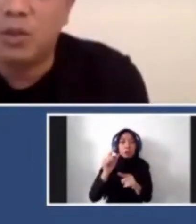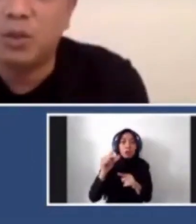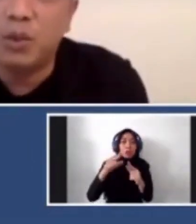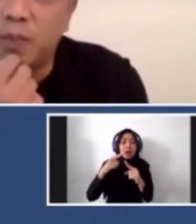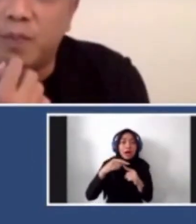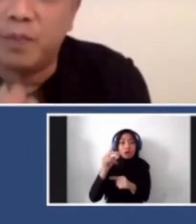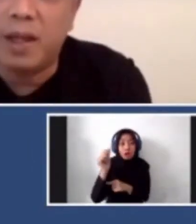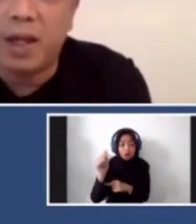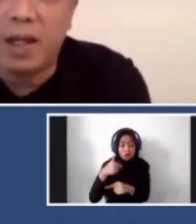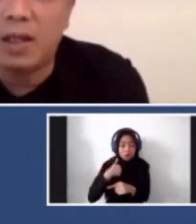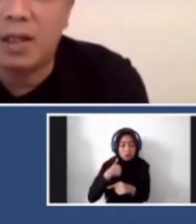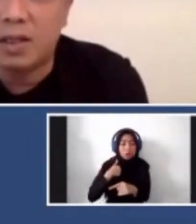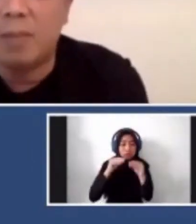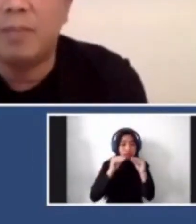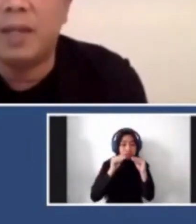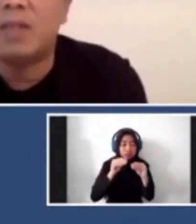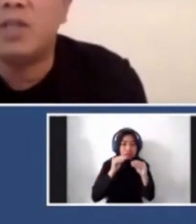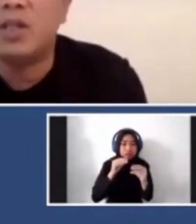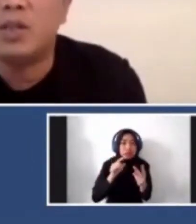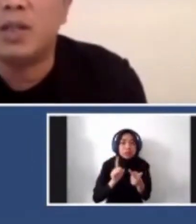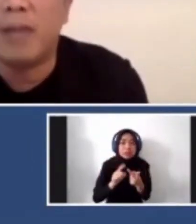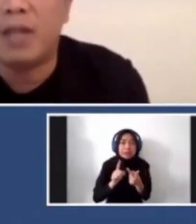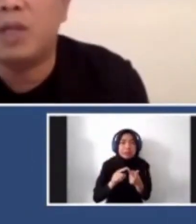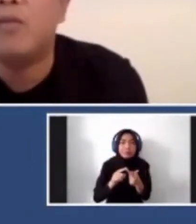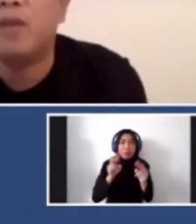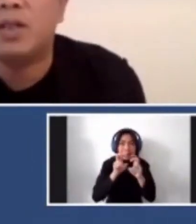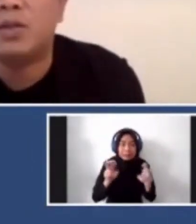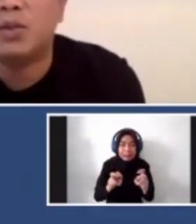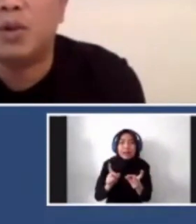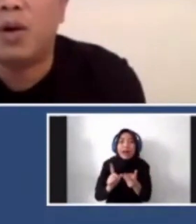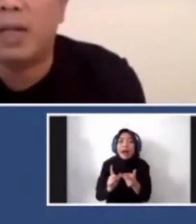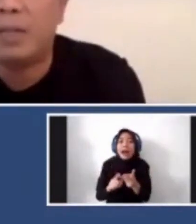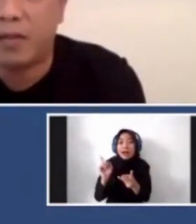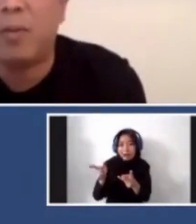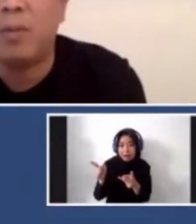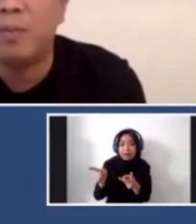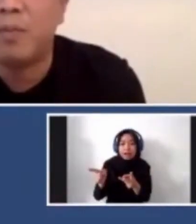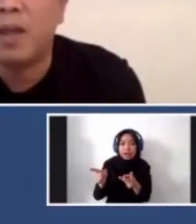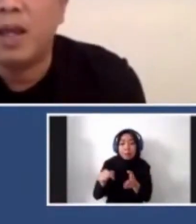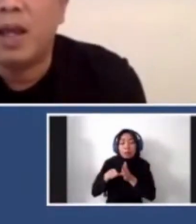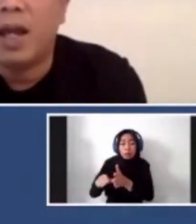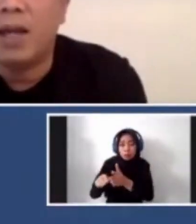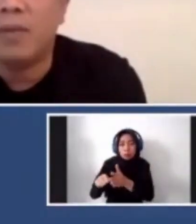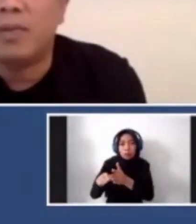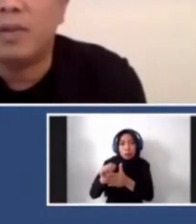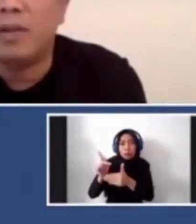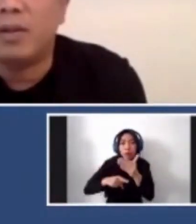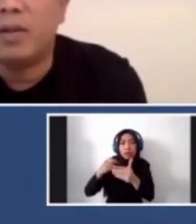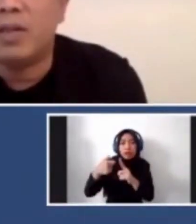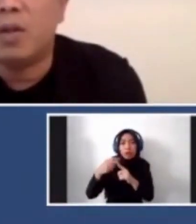managed to, yeah, handle some exhibitions which had to be converted to online platform. And